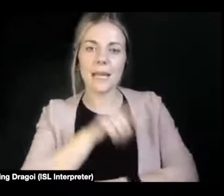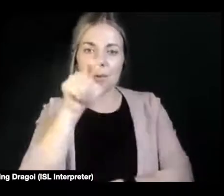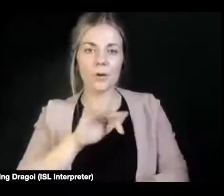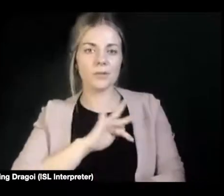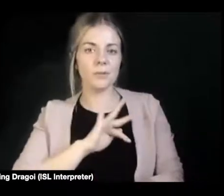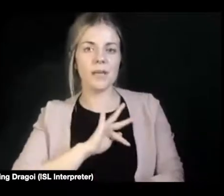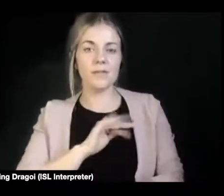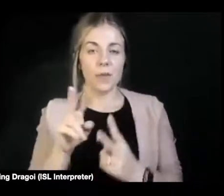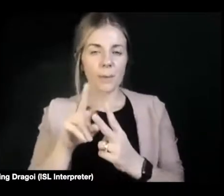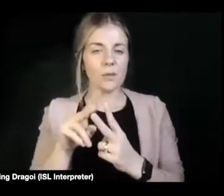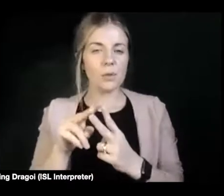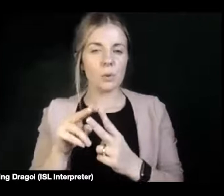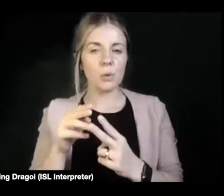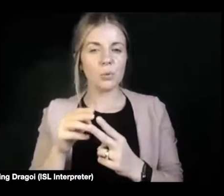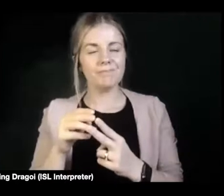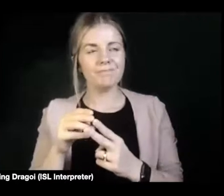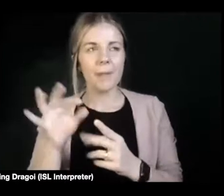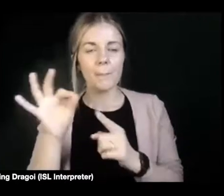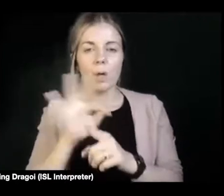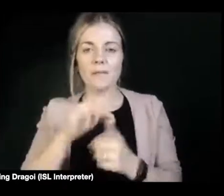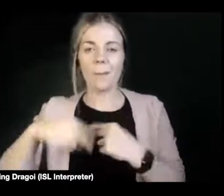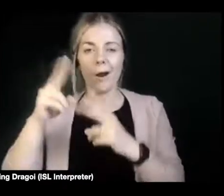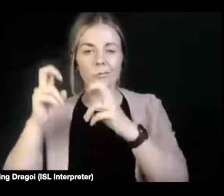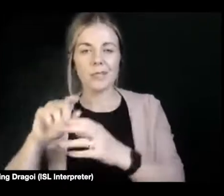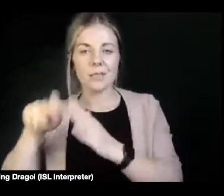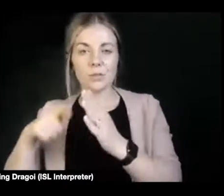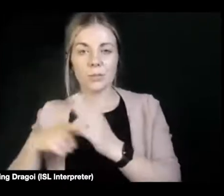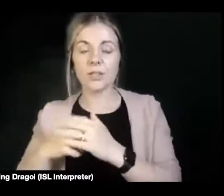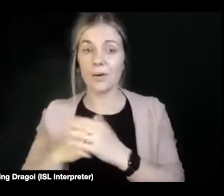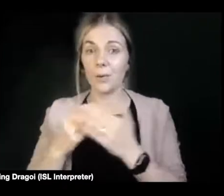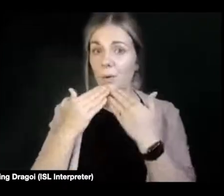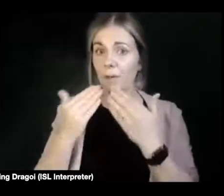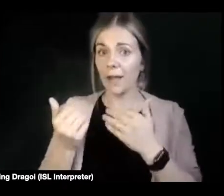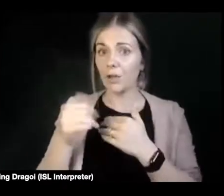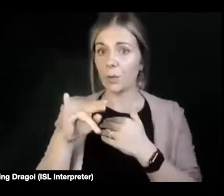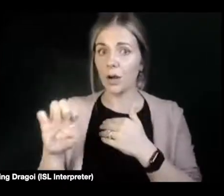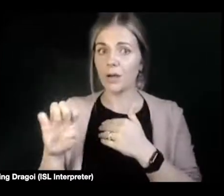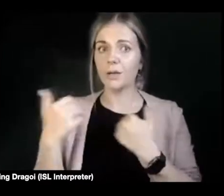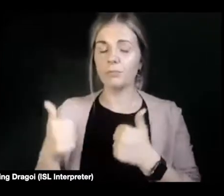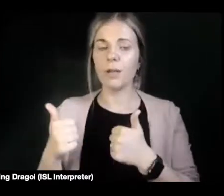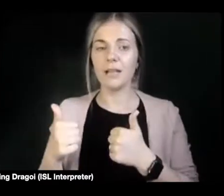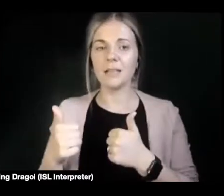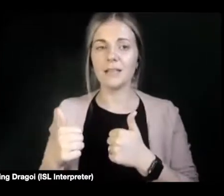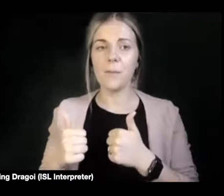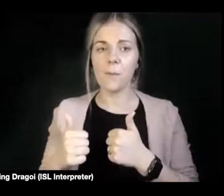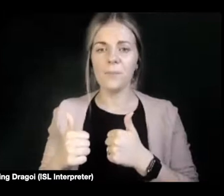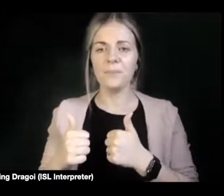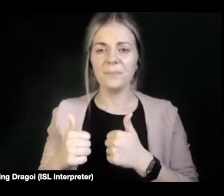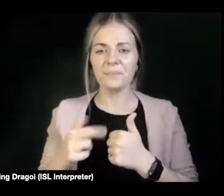takeaways from that project. Thank you. I'm just picking up and keeping the focus on non-disabled